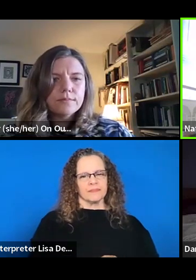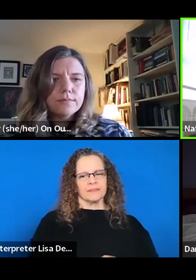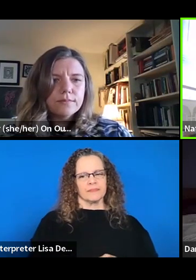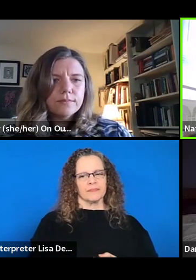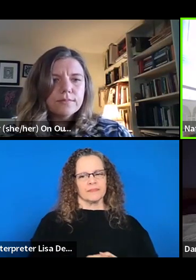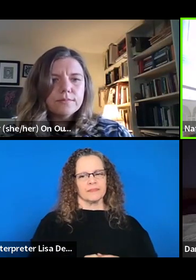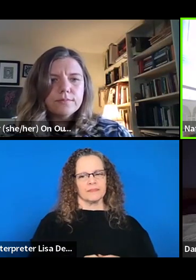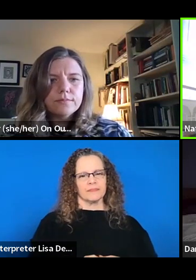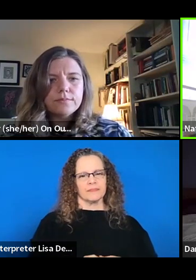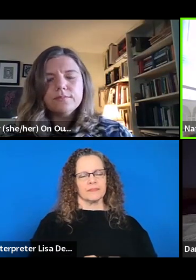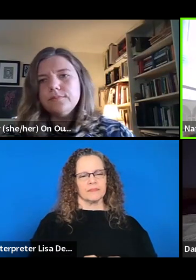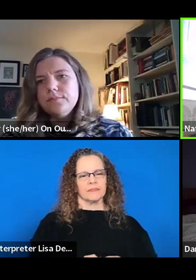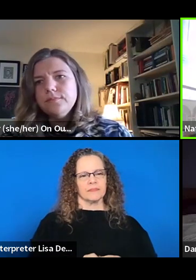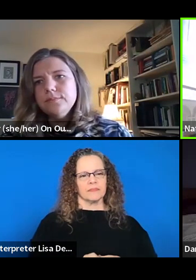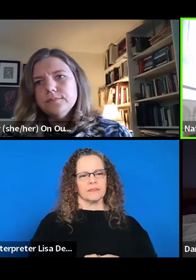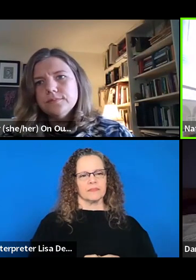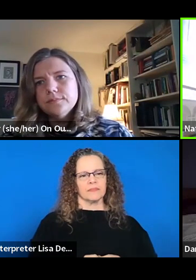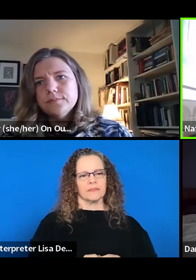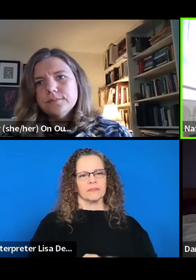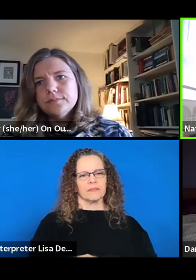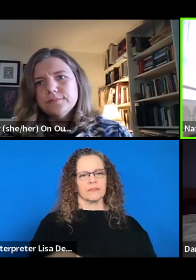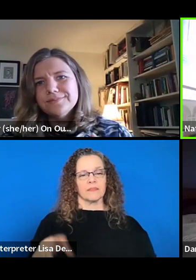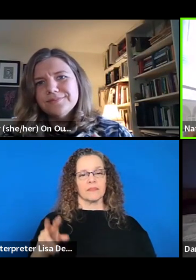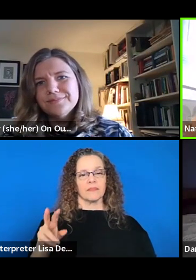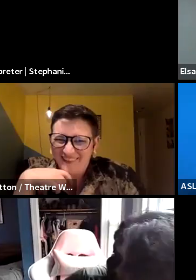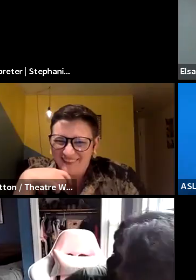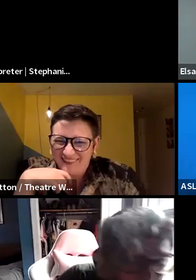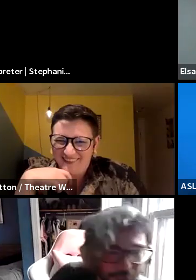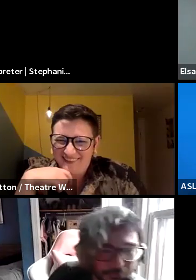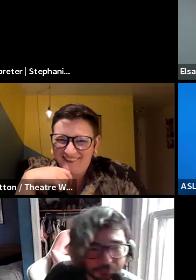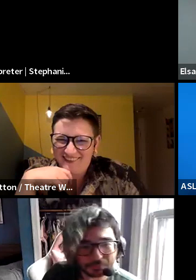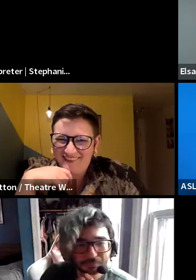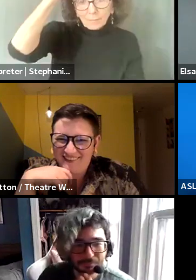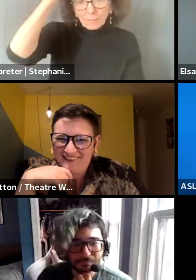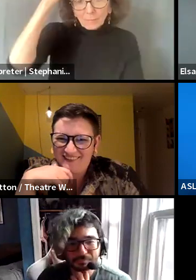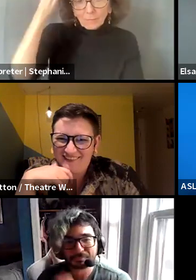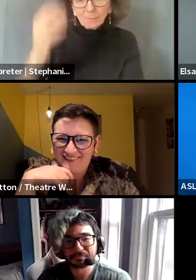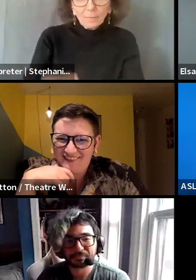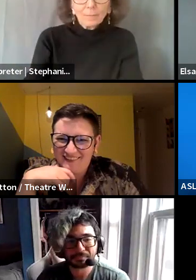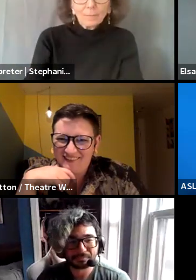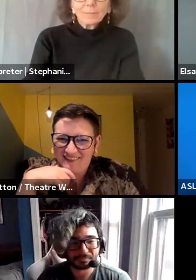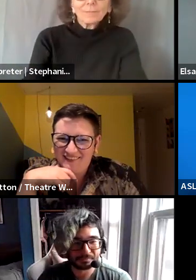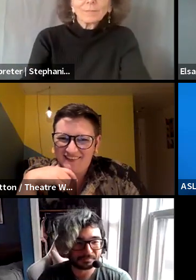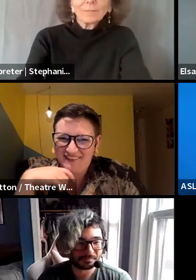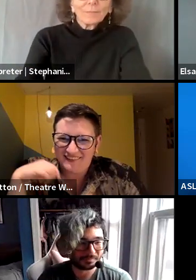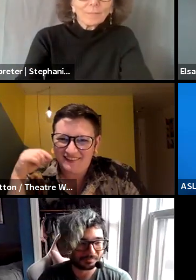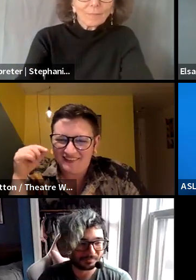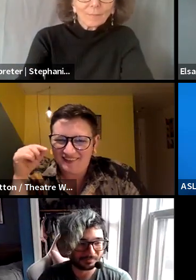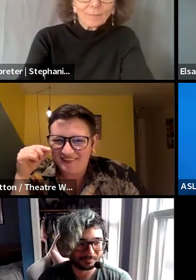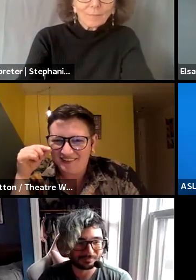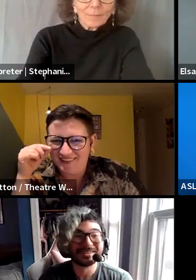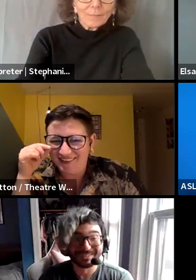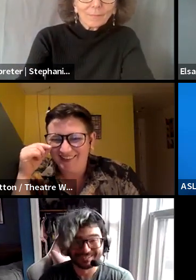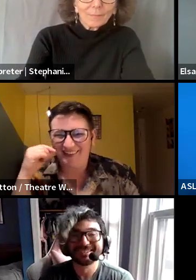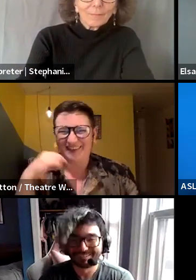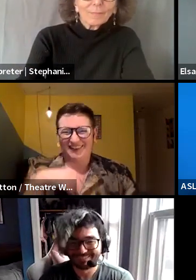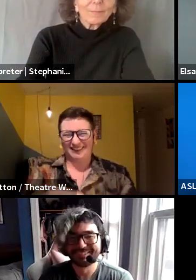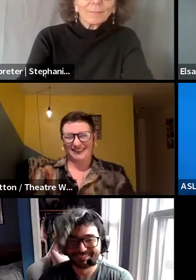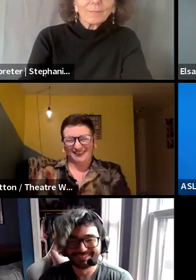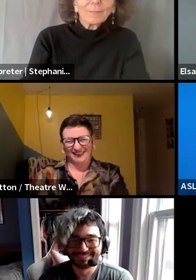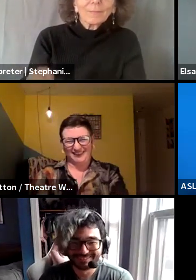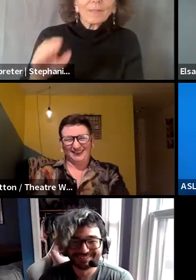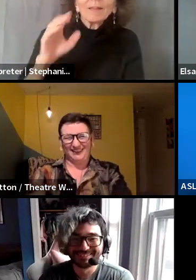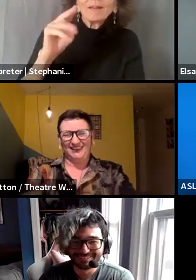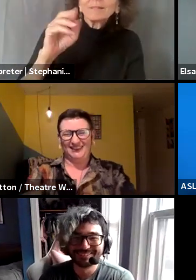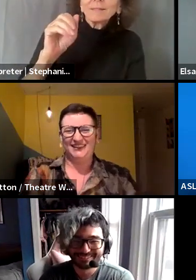Um, you will not be surprised to hear me say that, you know, I think, uh, workers working together in collective is in